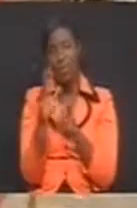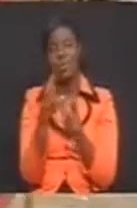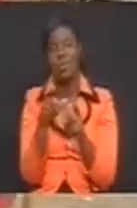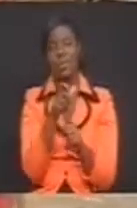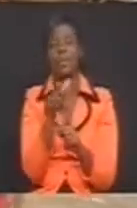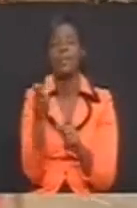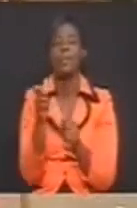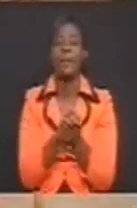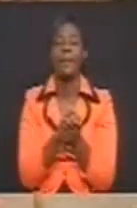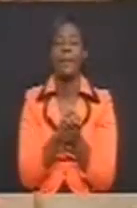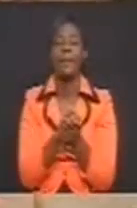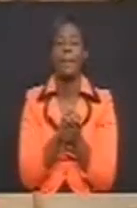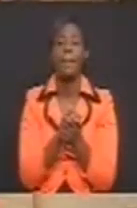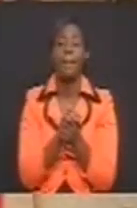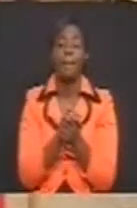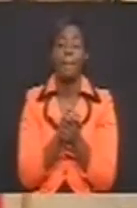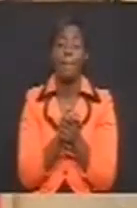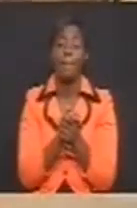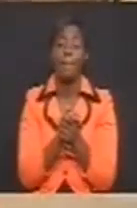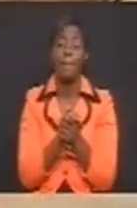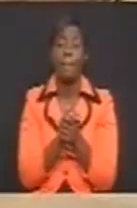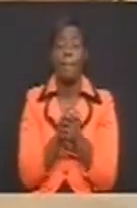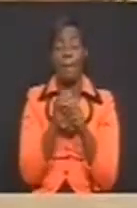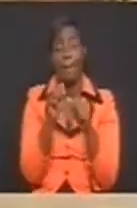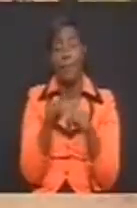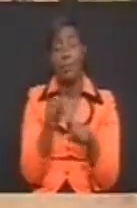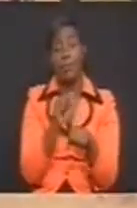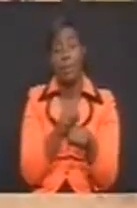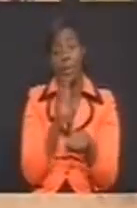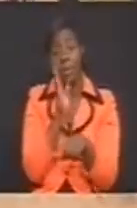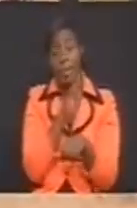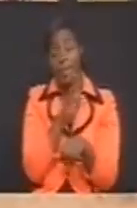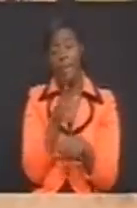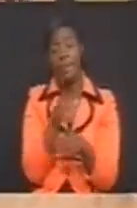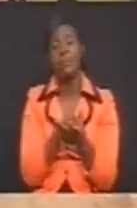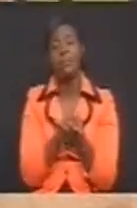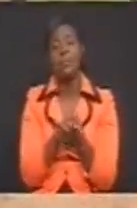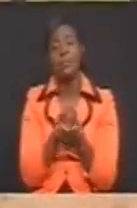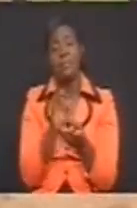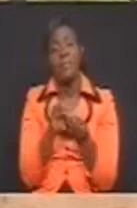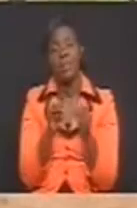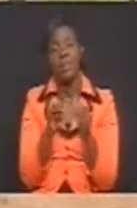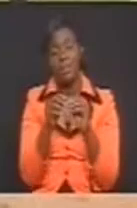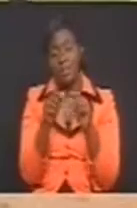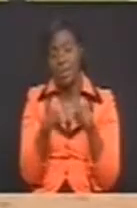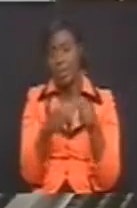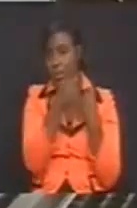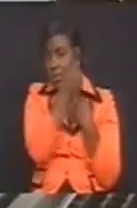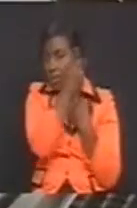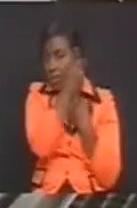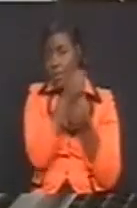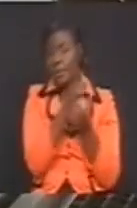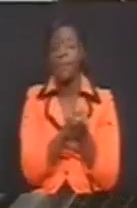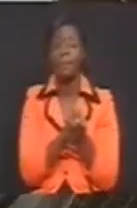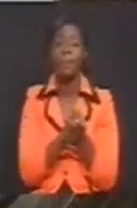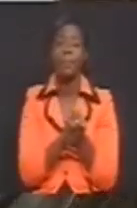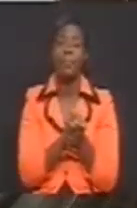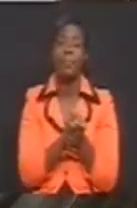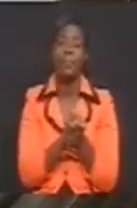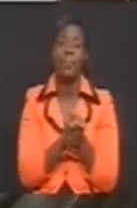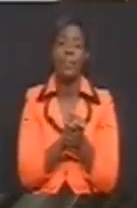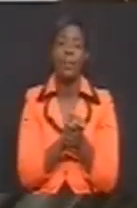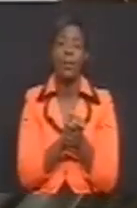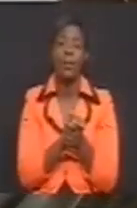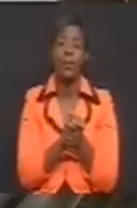therefore the final stage taking place at Tuntweke and Mchiswene in Mzimba where people's faces are being